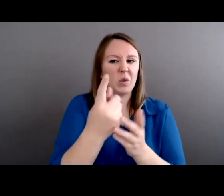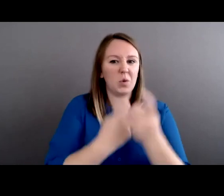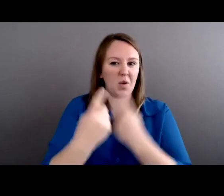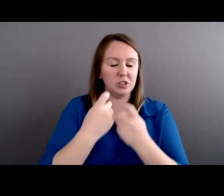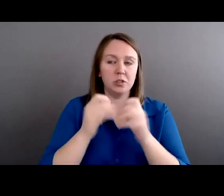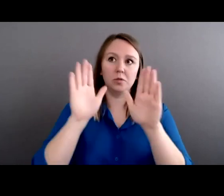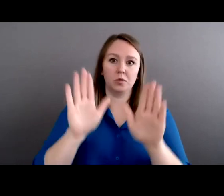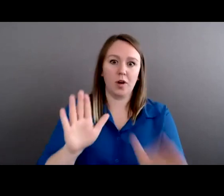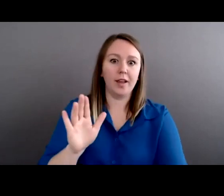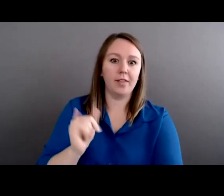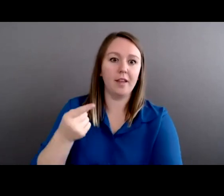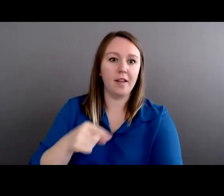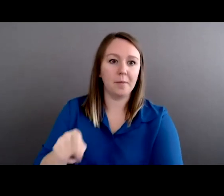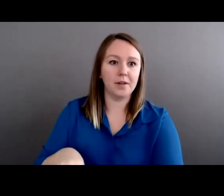chat.